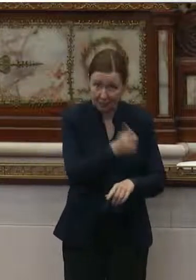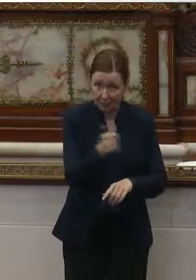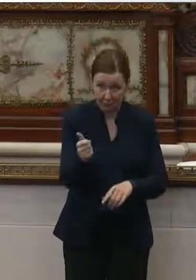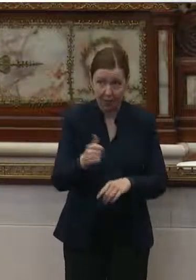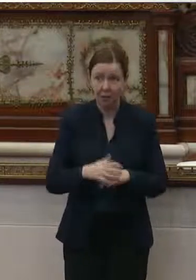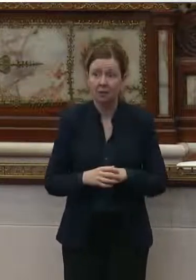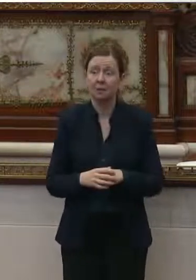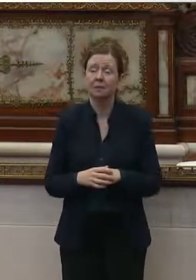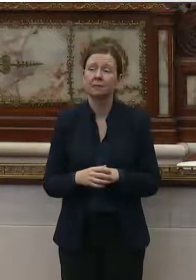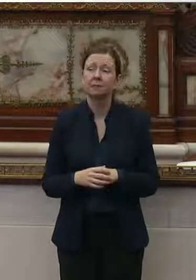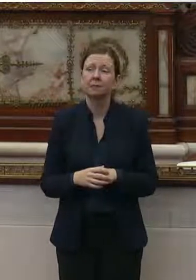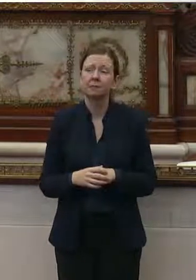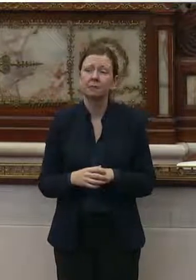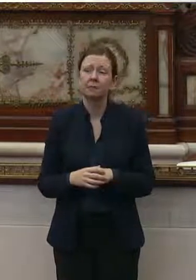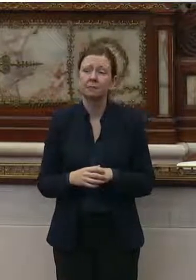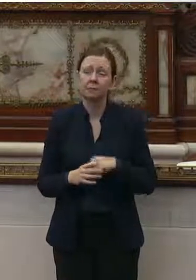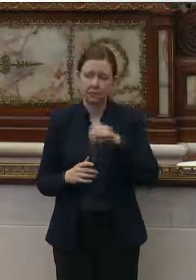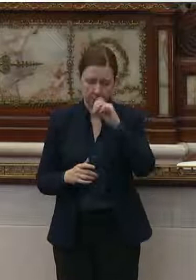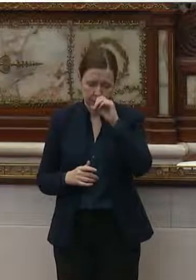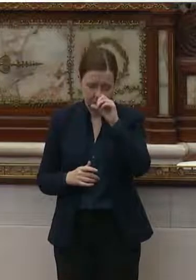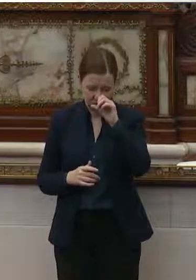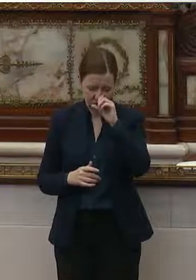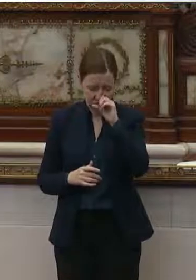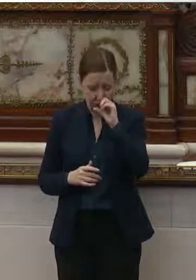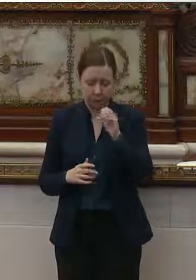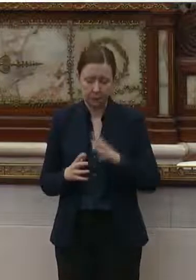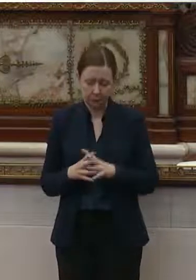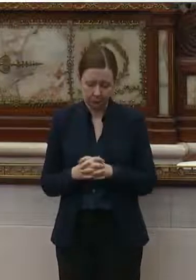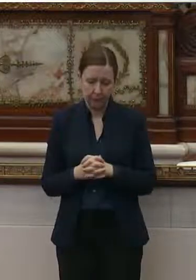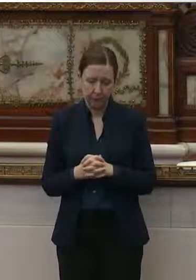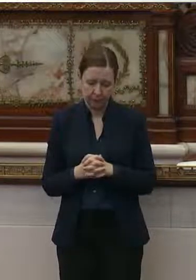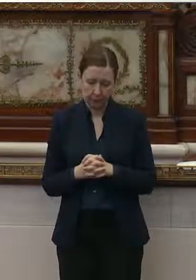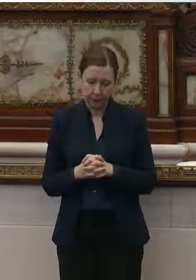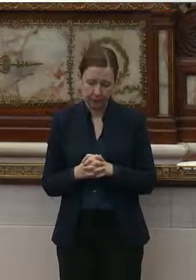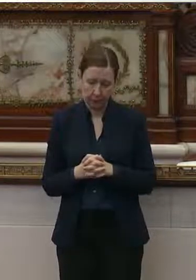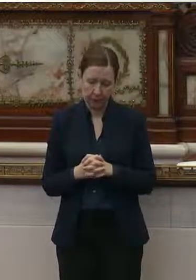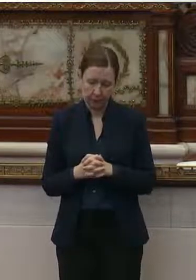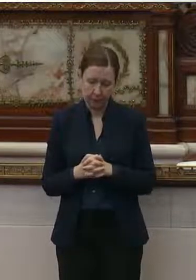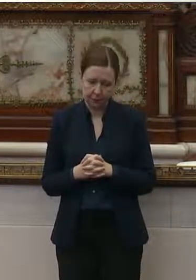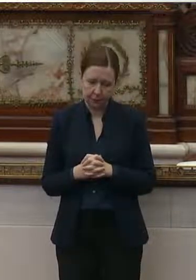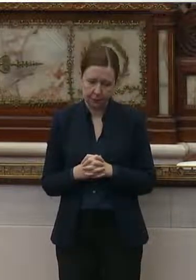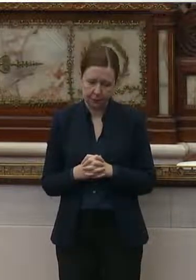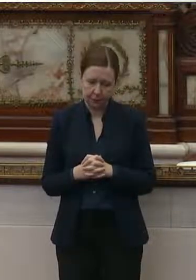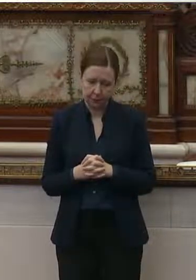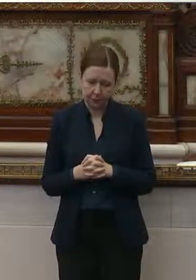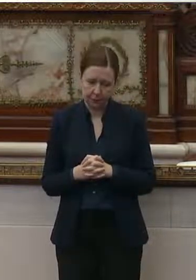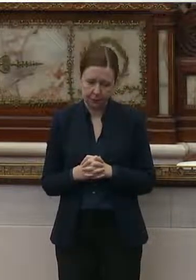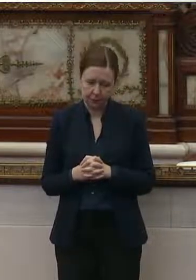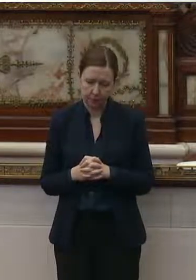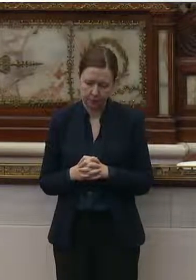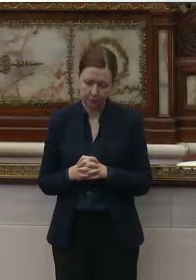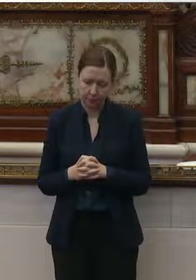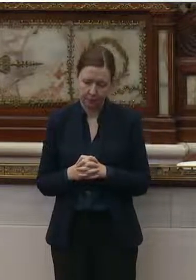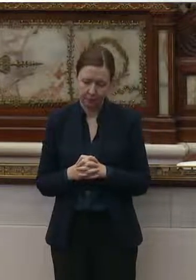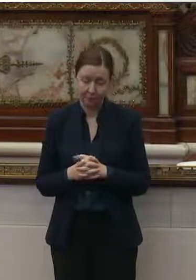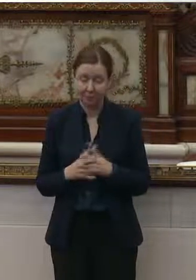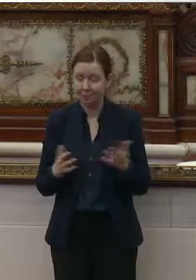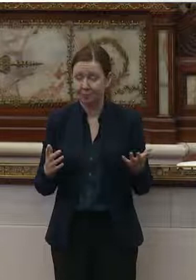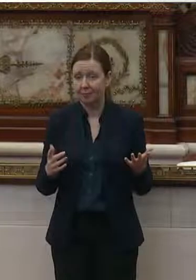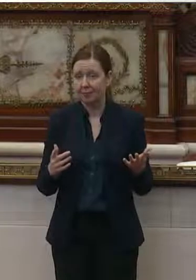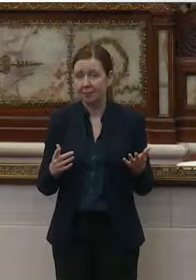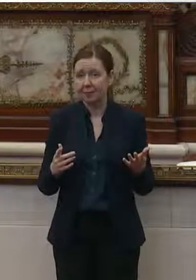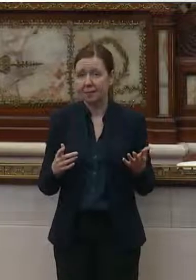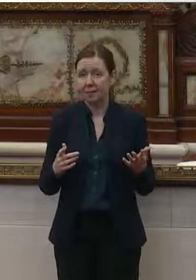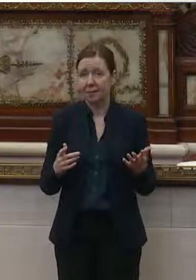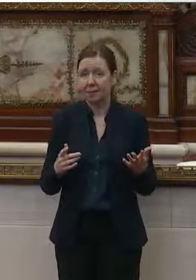Um, so I feel that there needs to be some